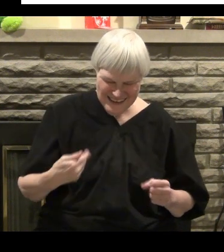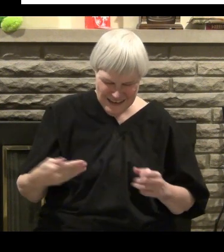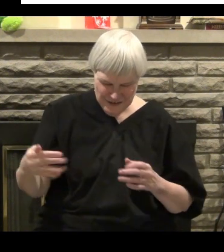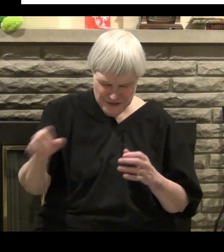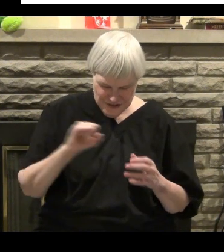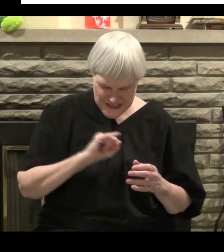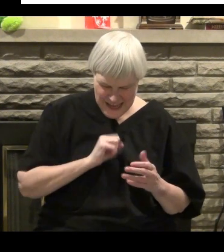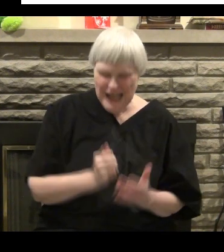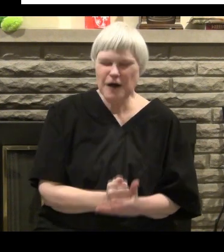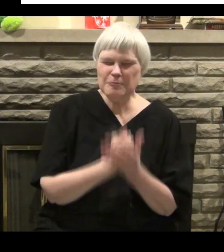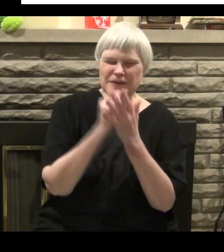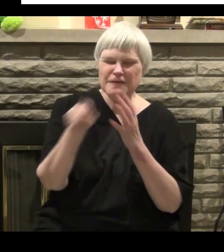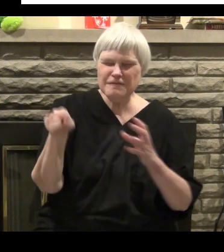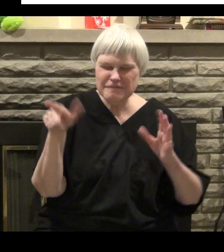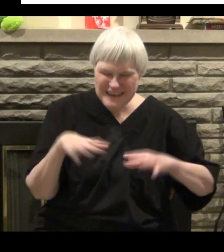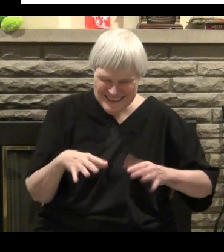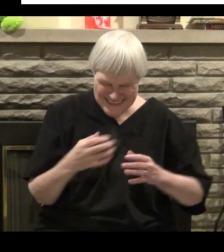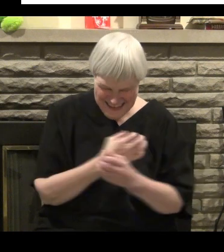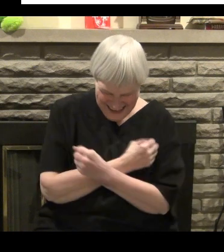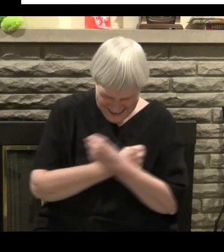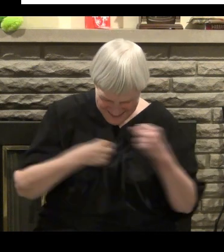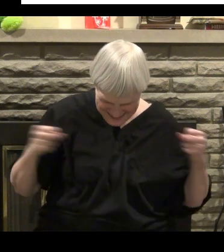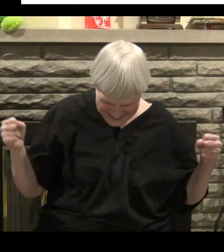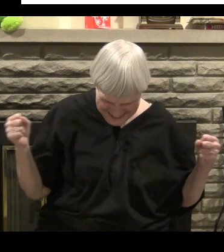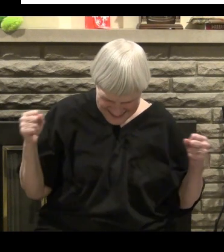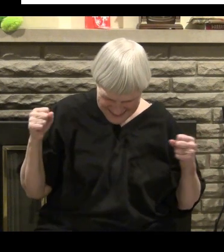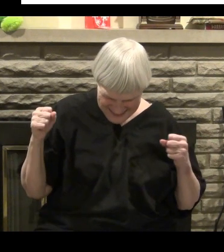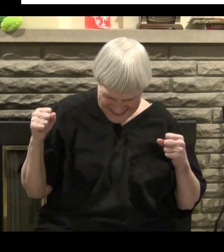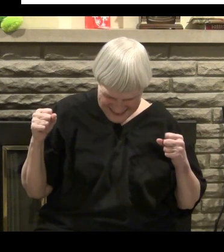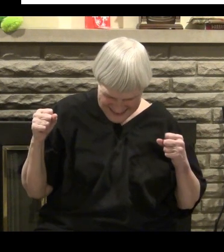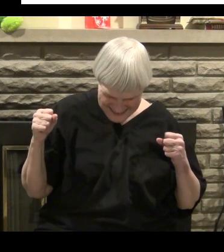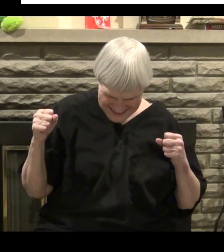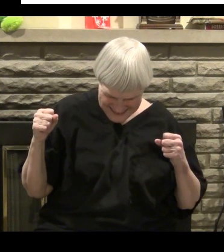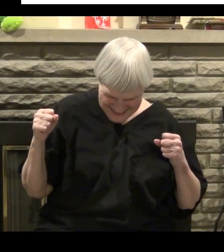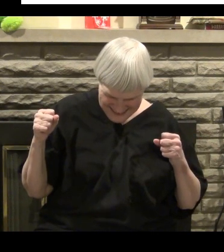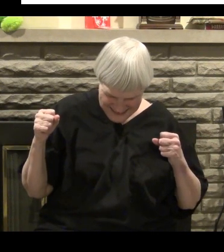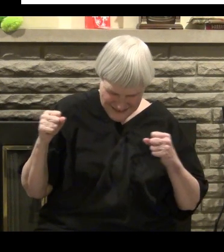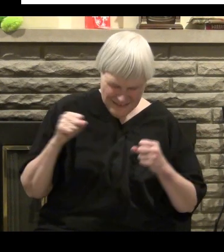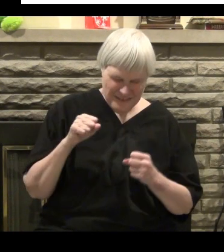God yes he can use anything to see that you're saved.